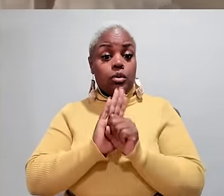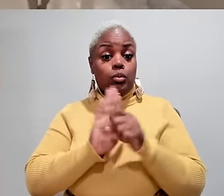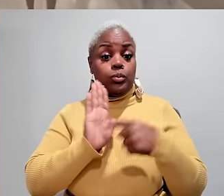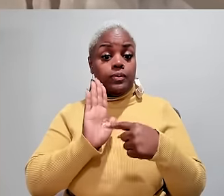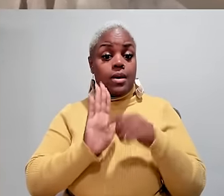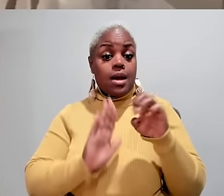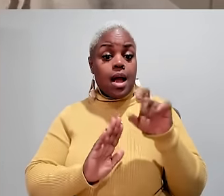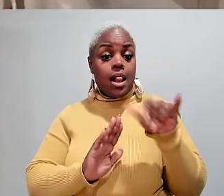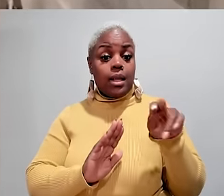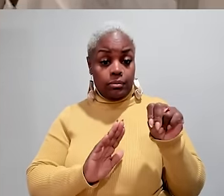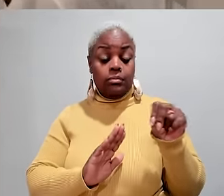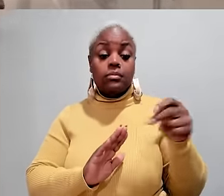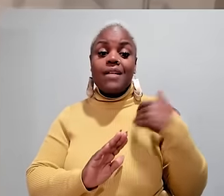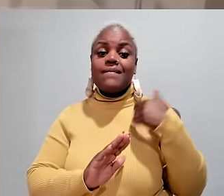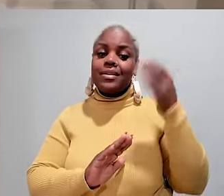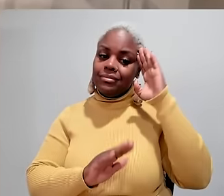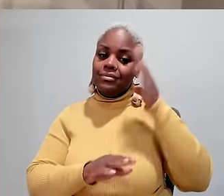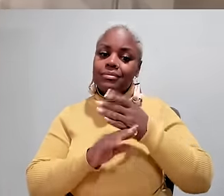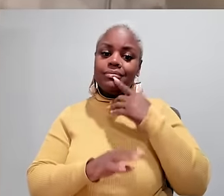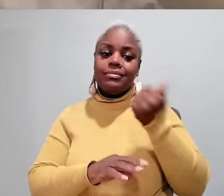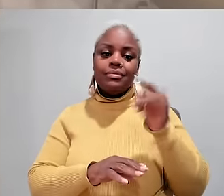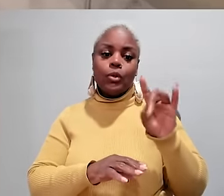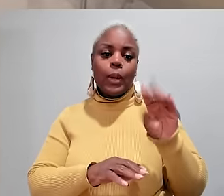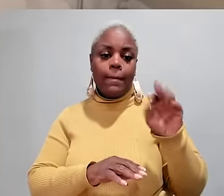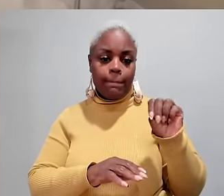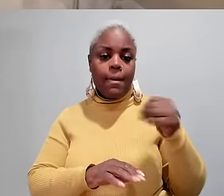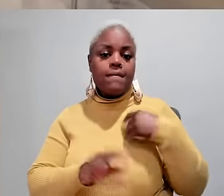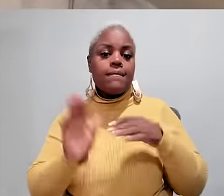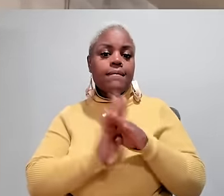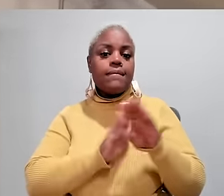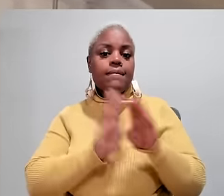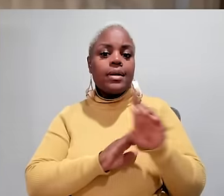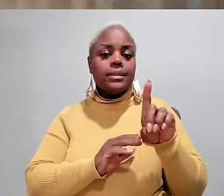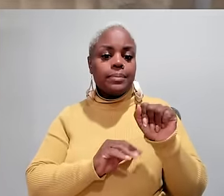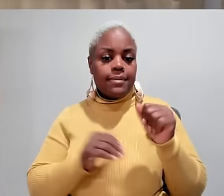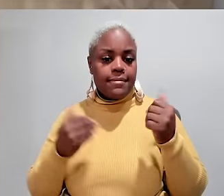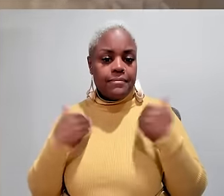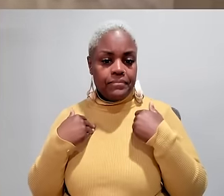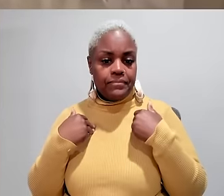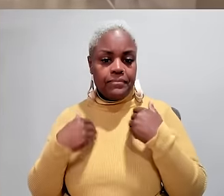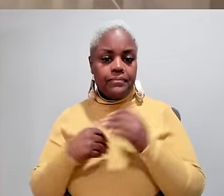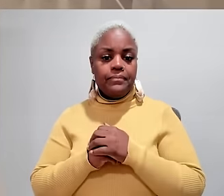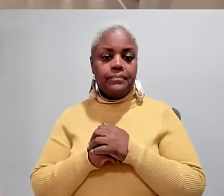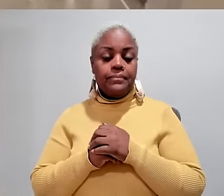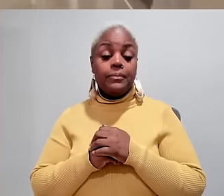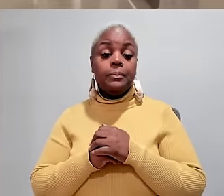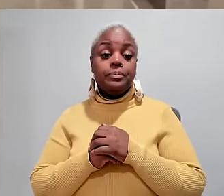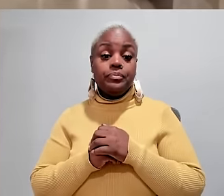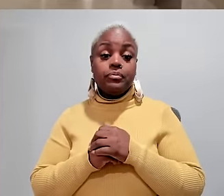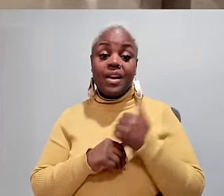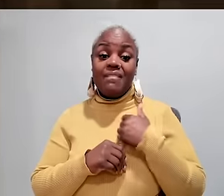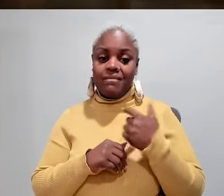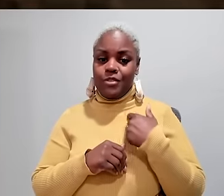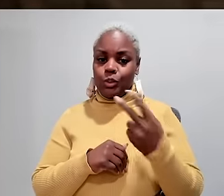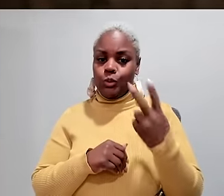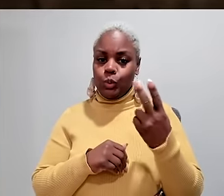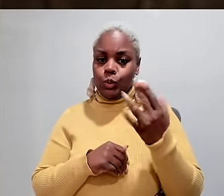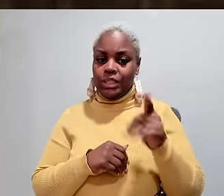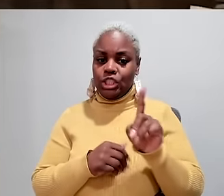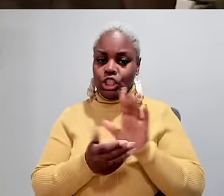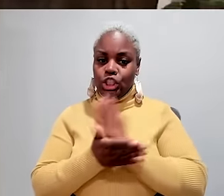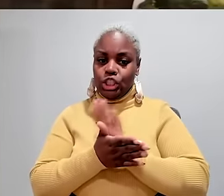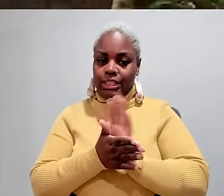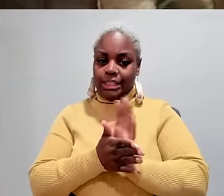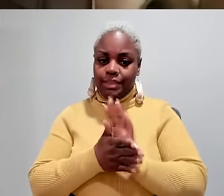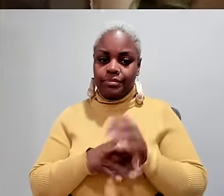State Representative Ellen Hefner has an 18 18-year-old son, William, with a developmental disability. WILLIAM I got